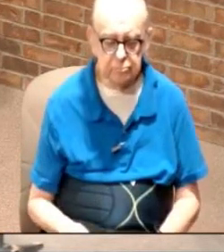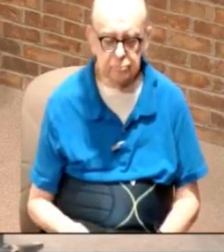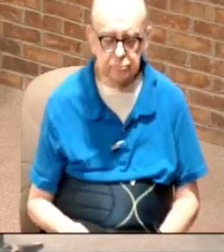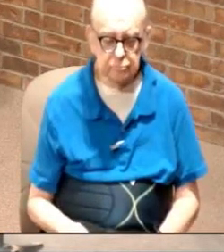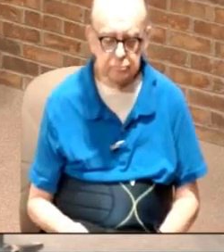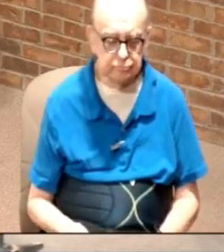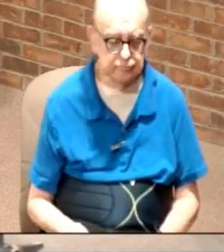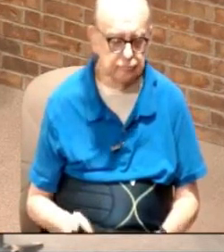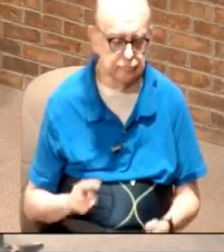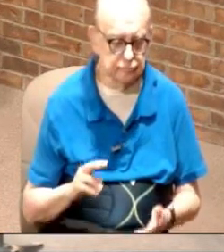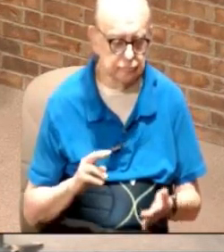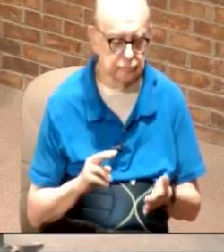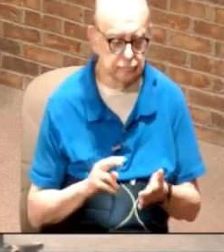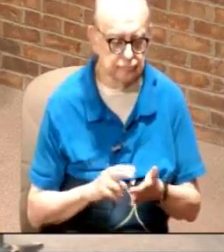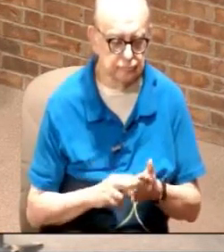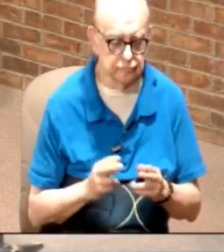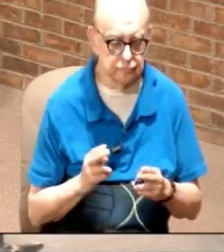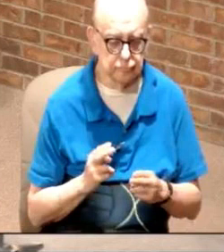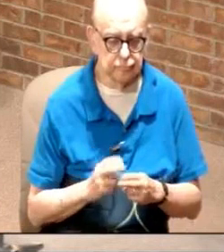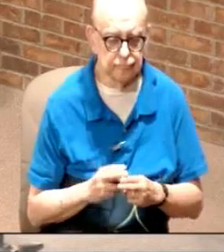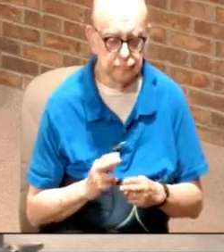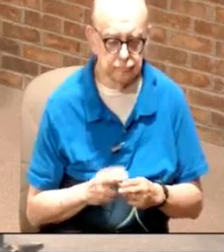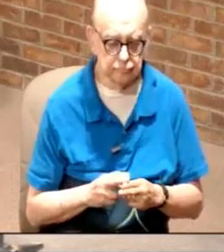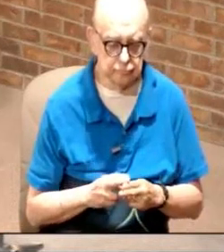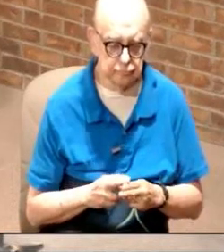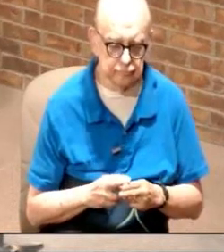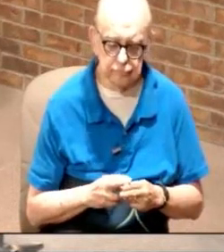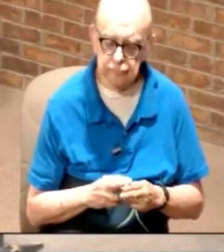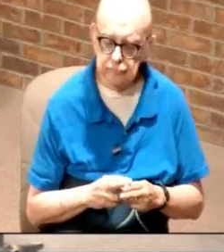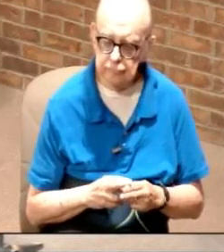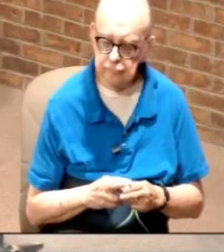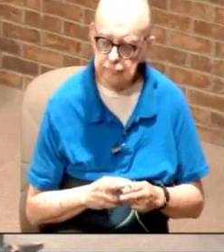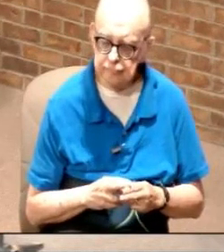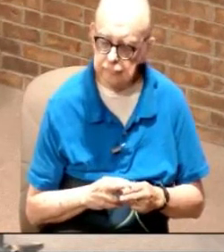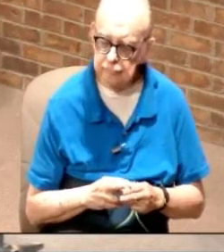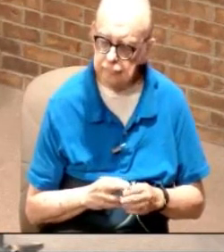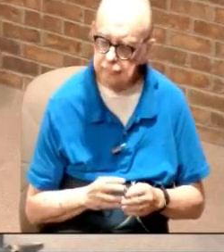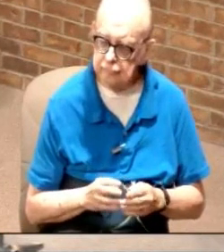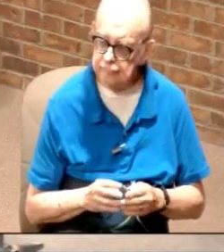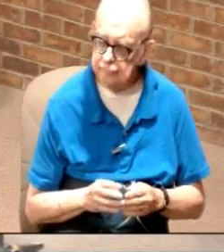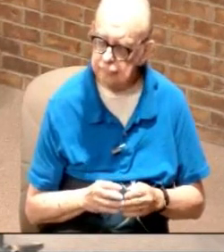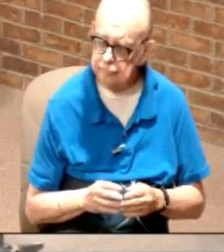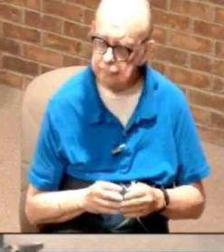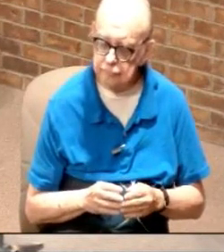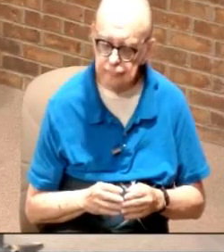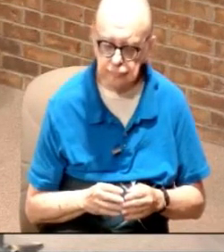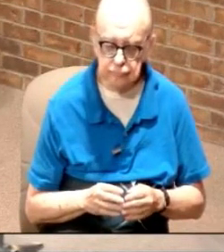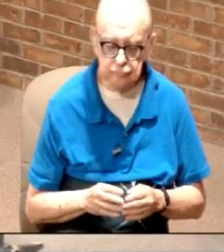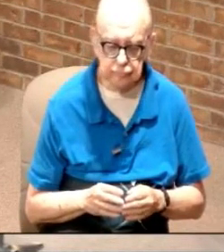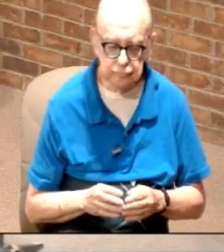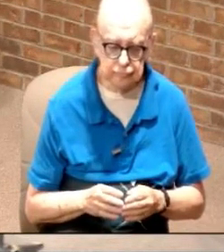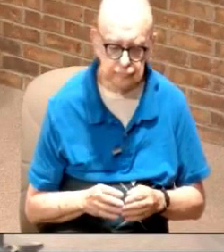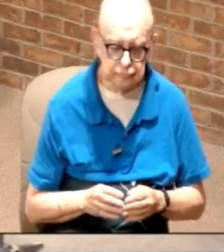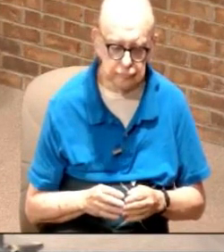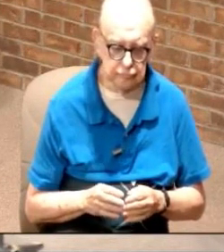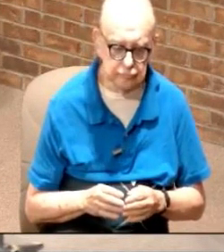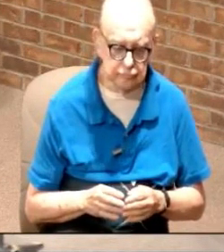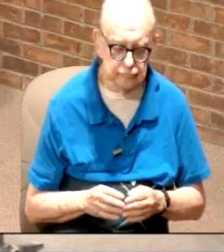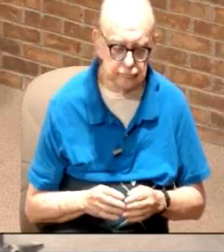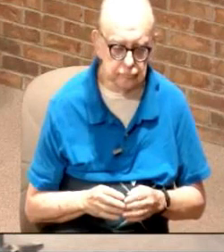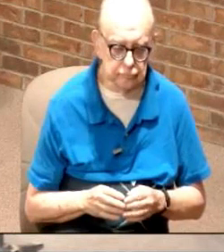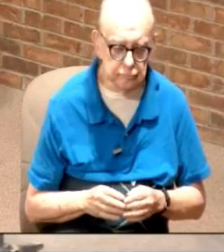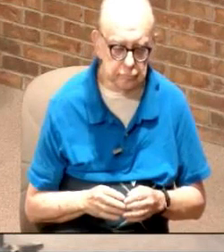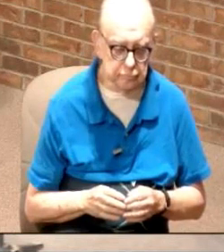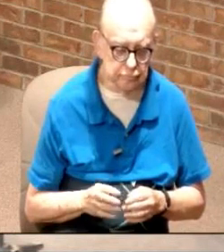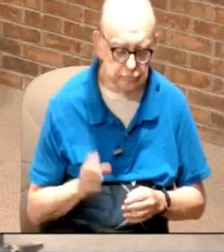In other words, it's called a nice, I don't know, what would be the right word to use